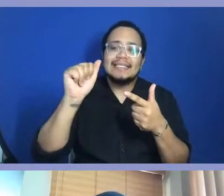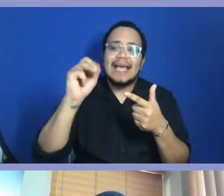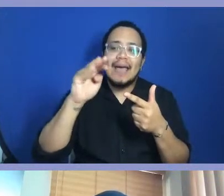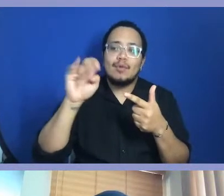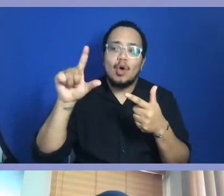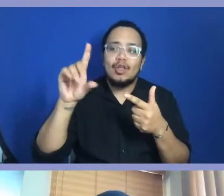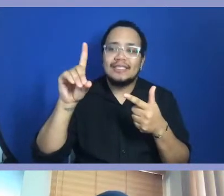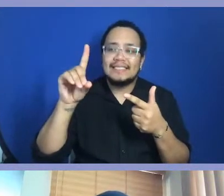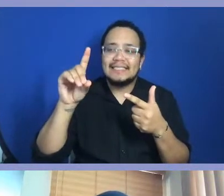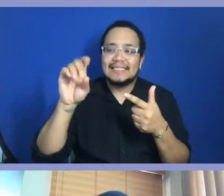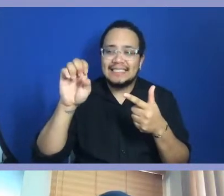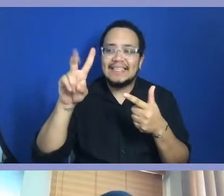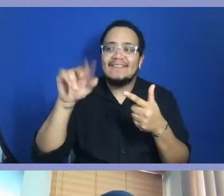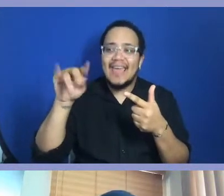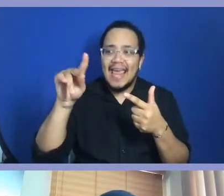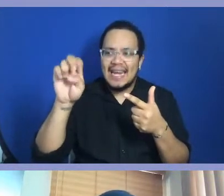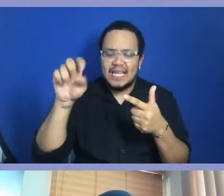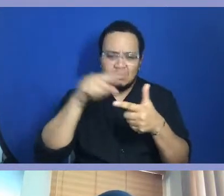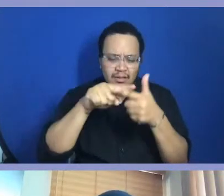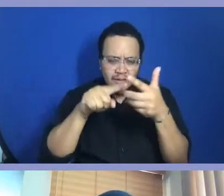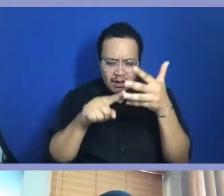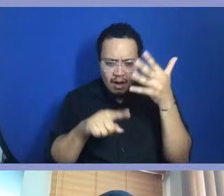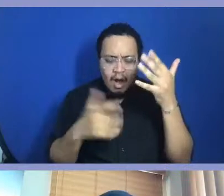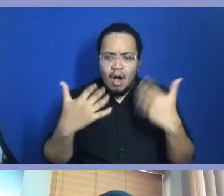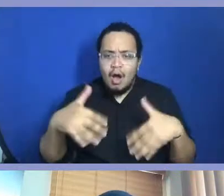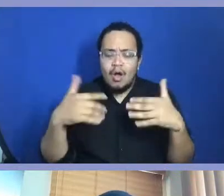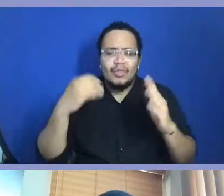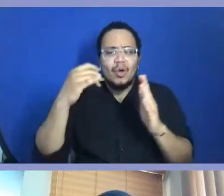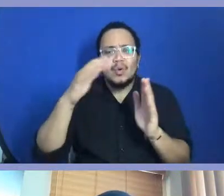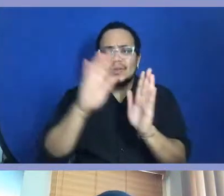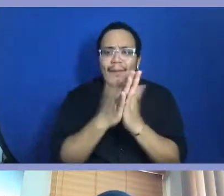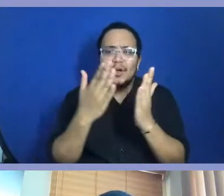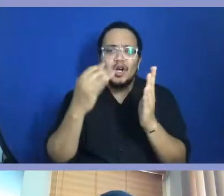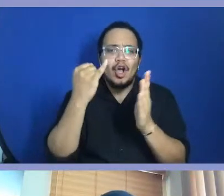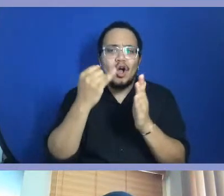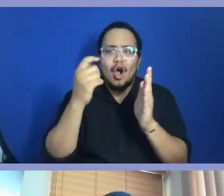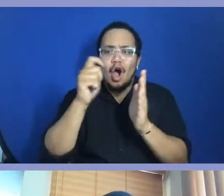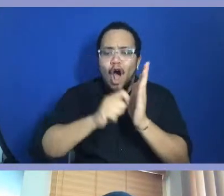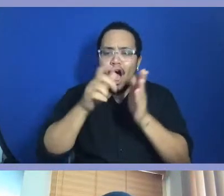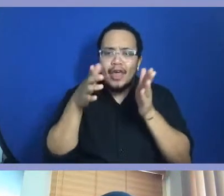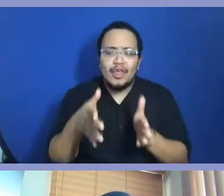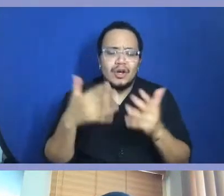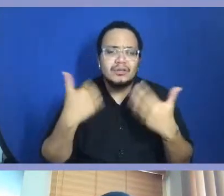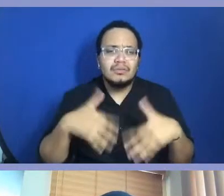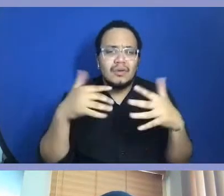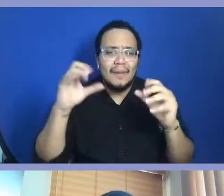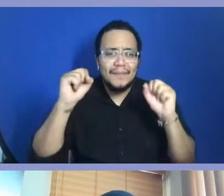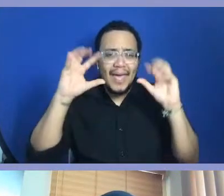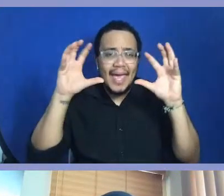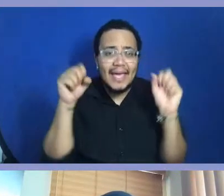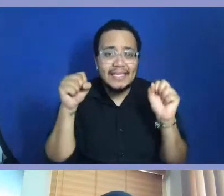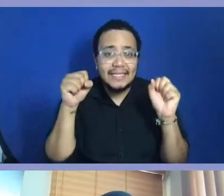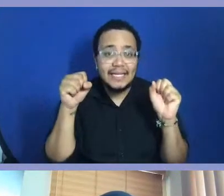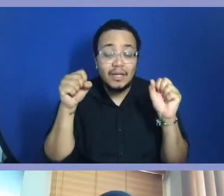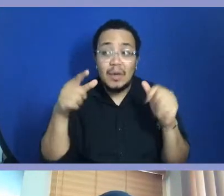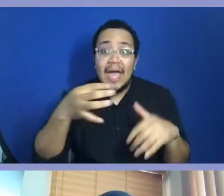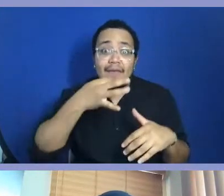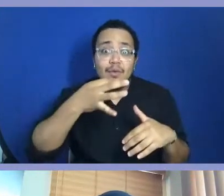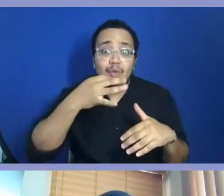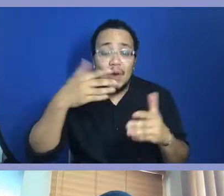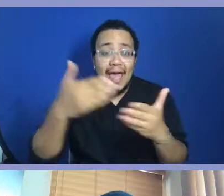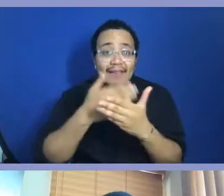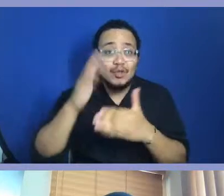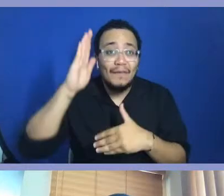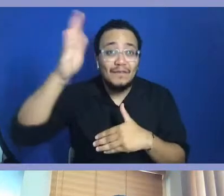can imagine stuff that's not right here, right now. It's coming just because you imagine it. If you can shoot it,